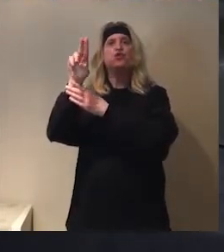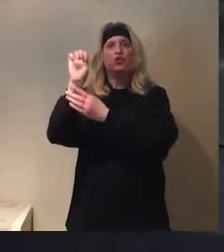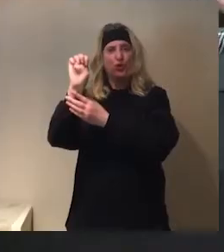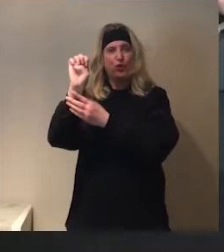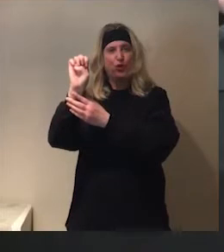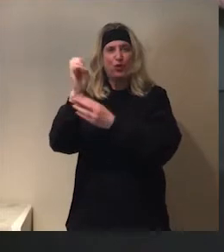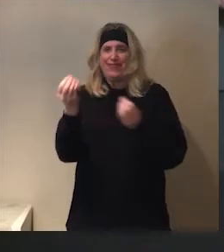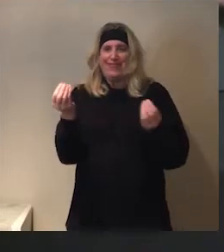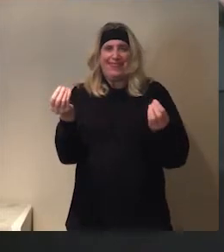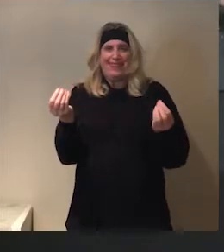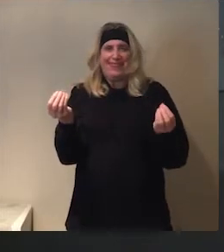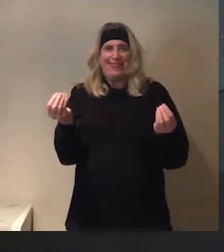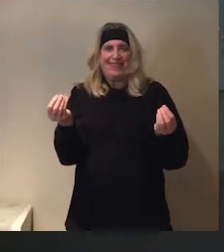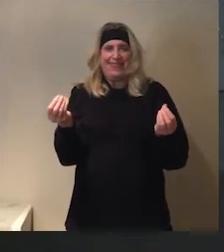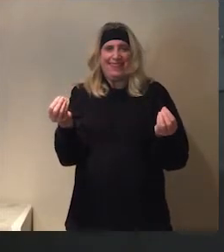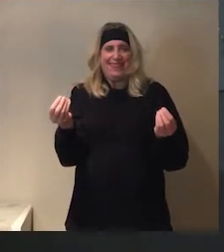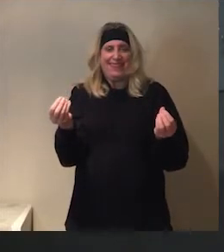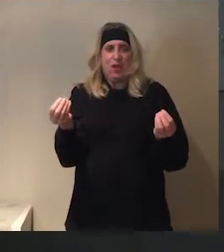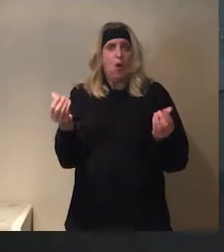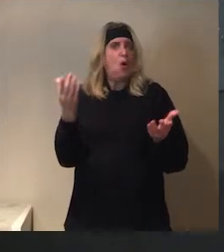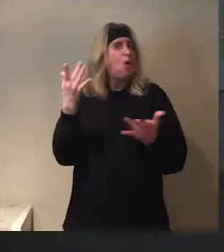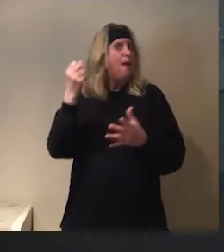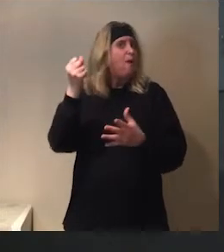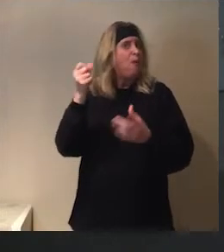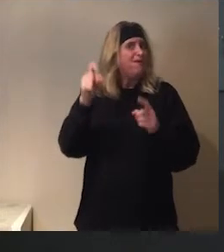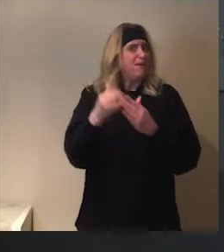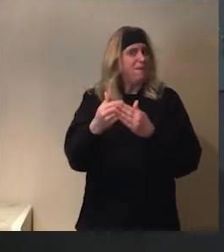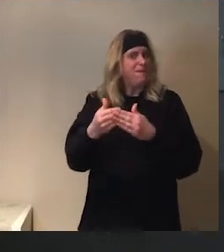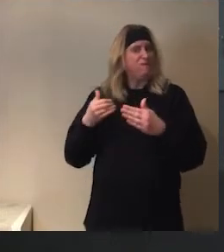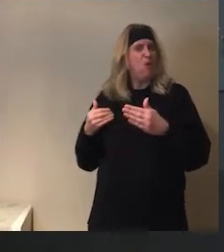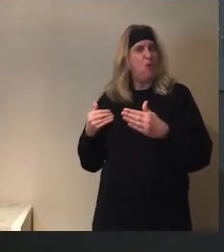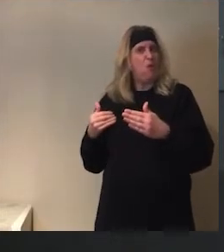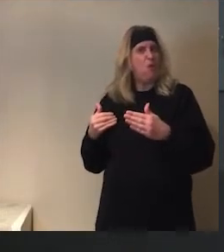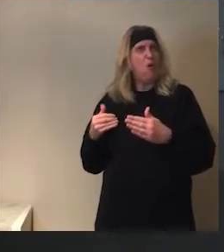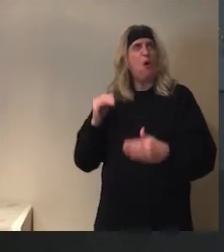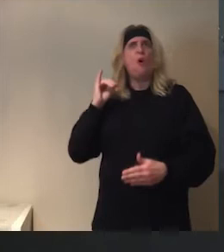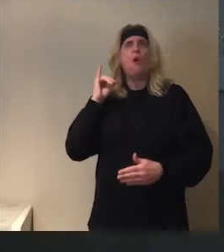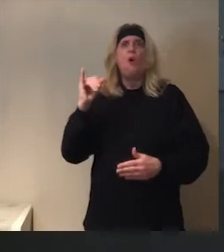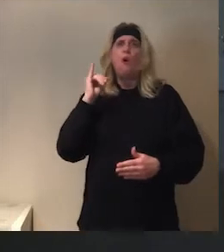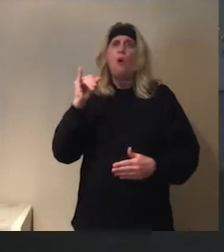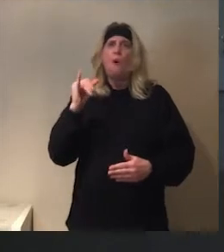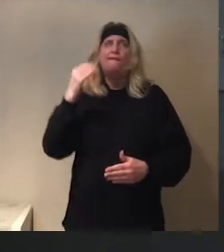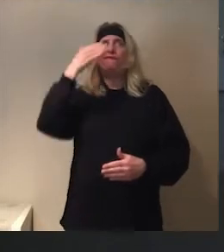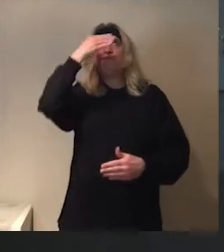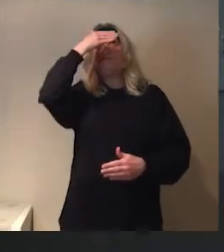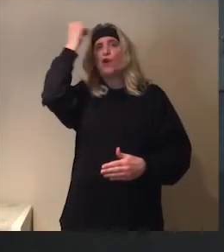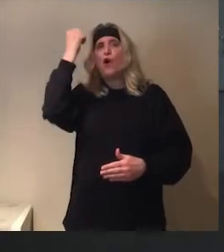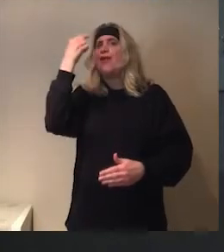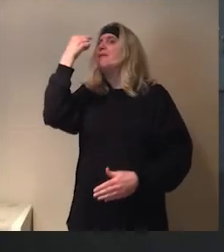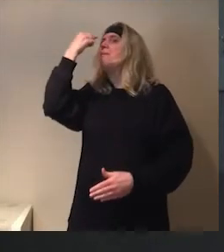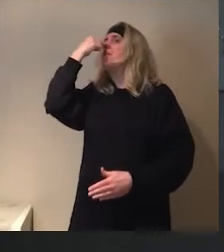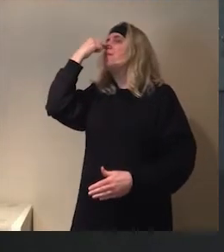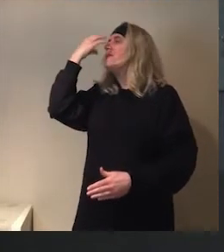Oh, but John, we need something else before. What else do we need? Oh, how could I forget the beak?